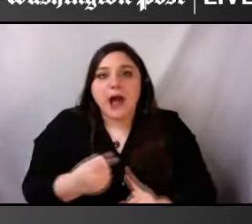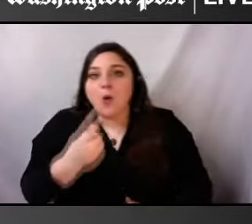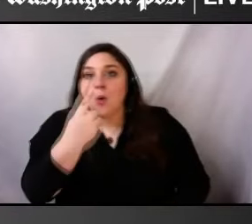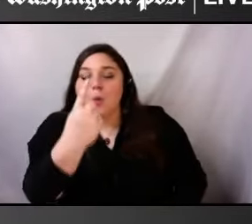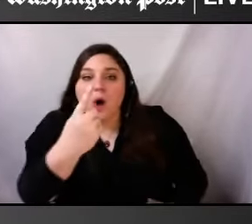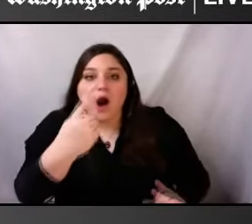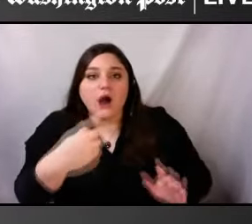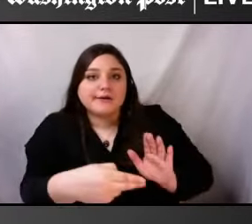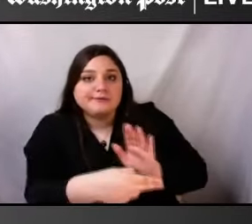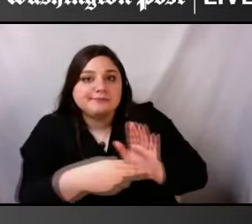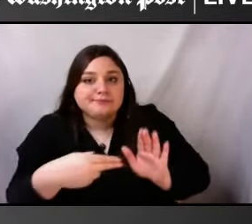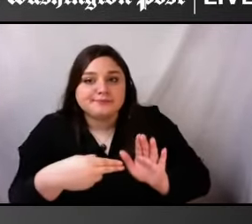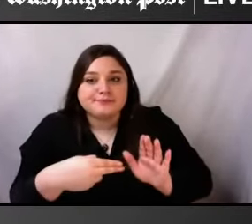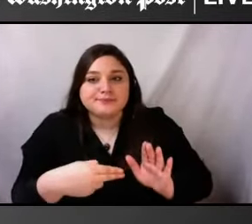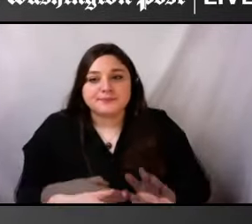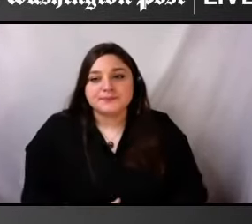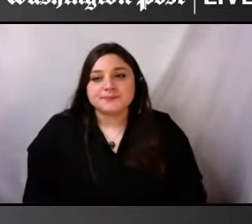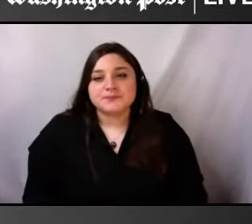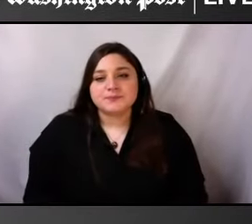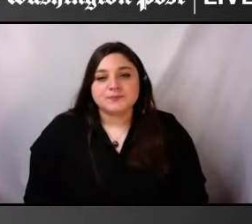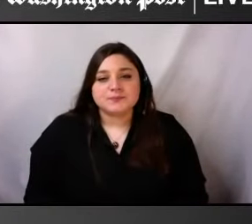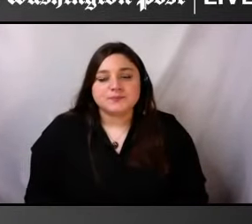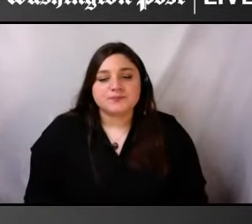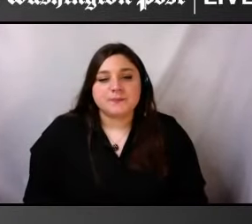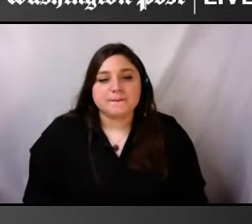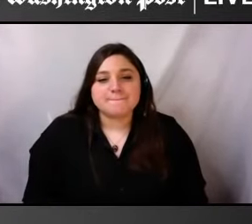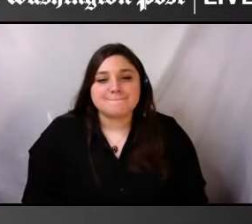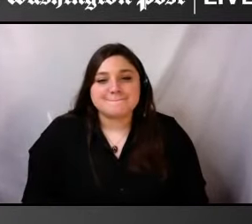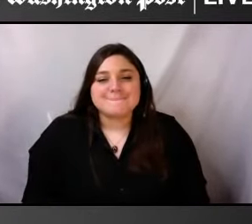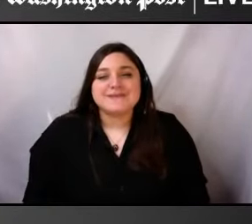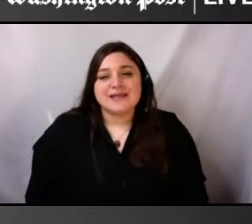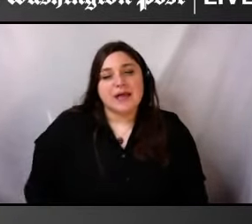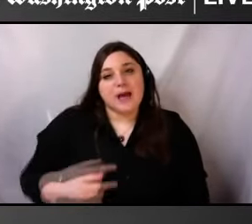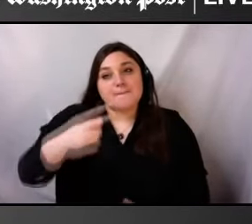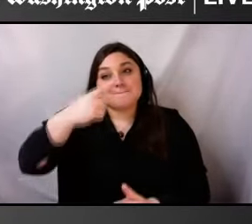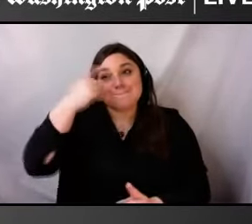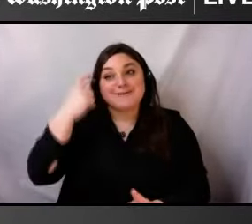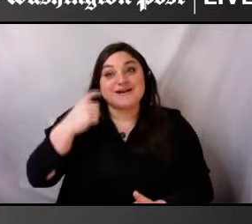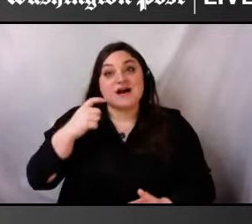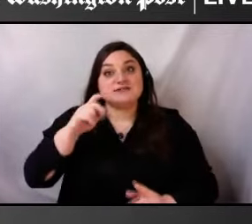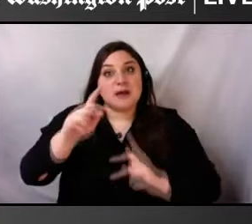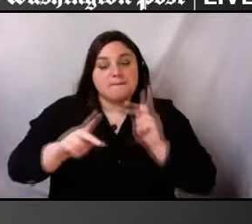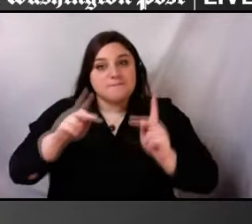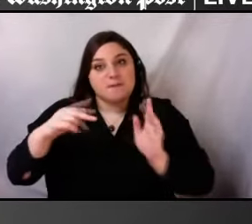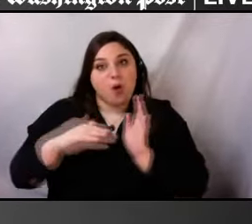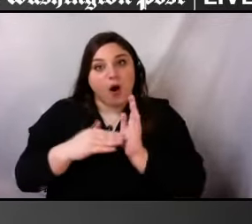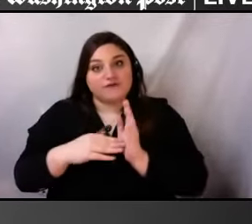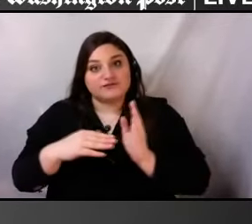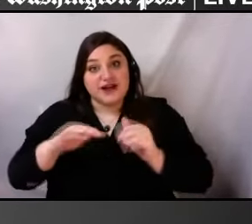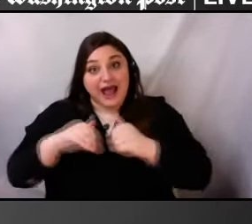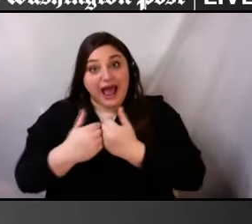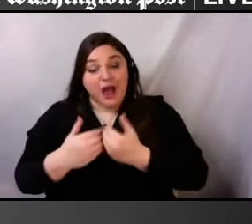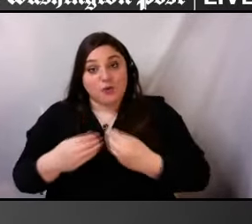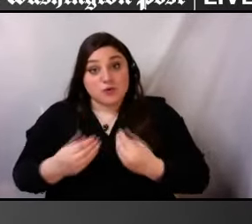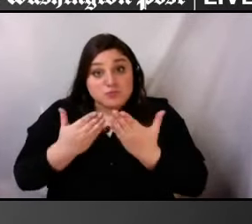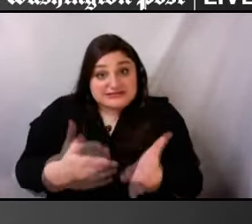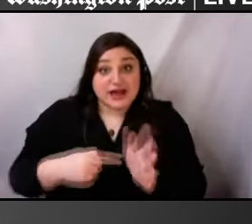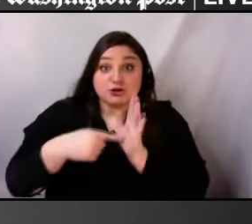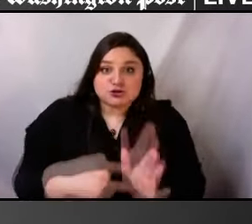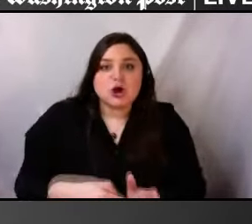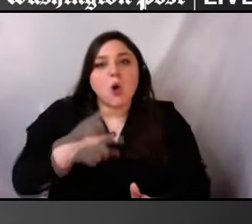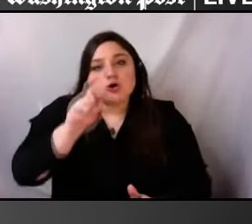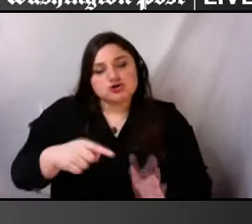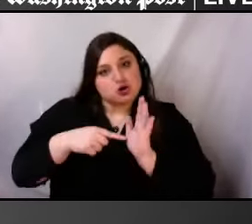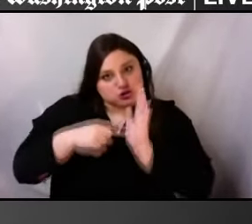you know, how we're presented, that it needs to be in that very full way. So, this is a, that's another